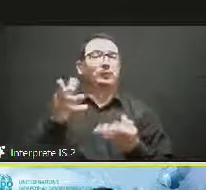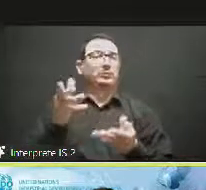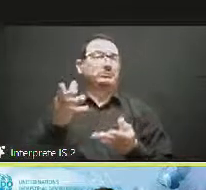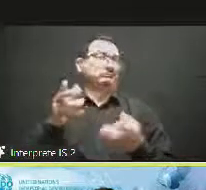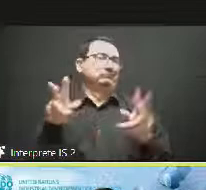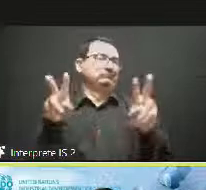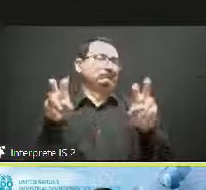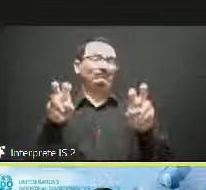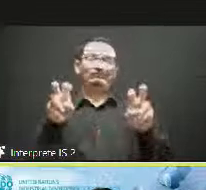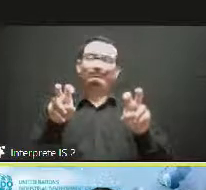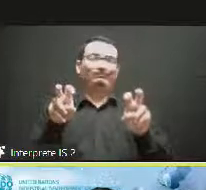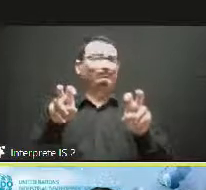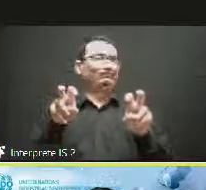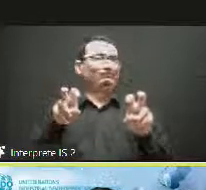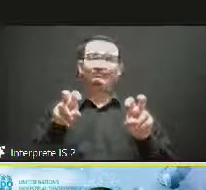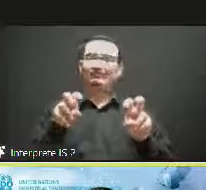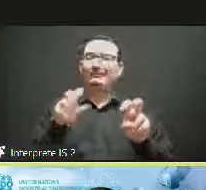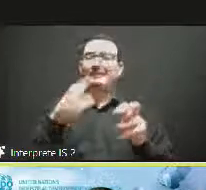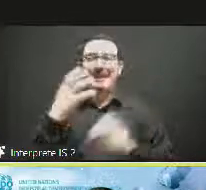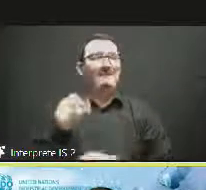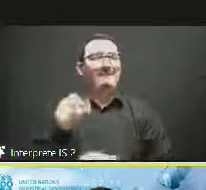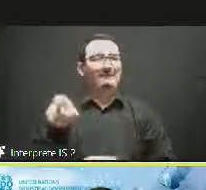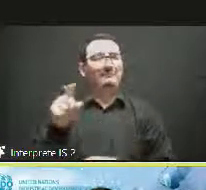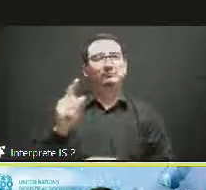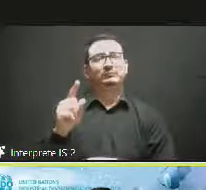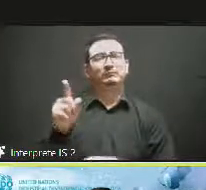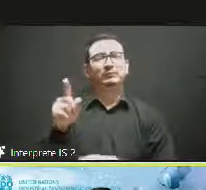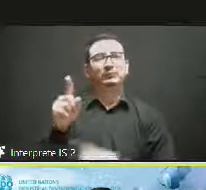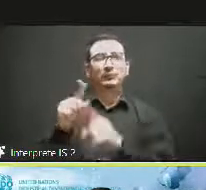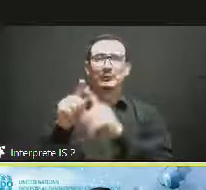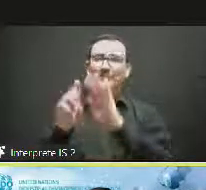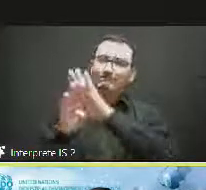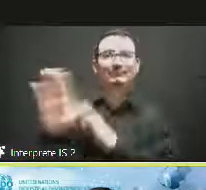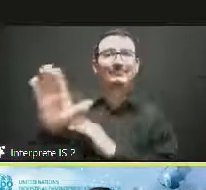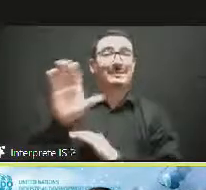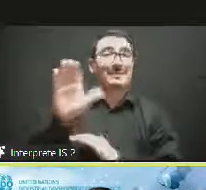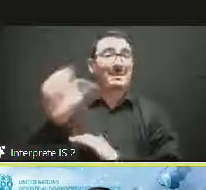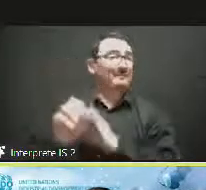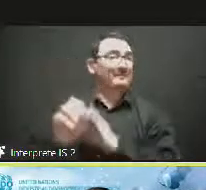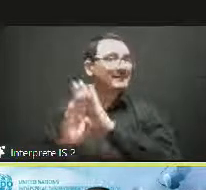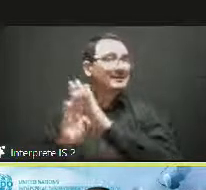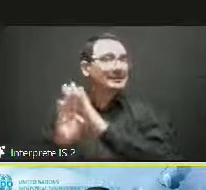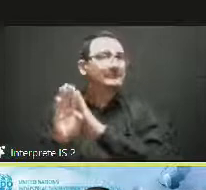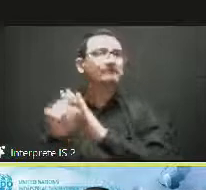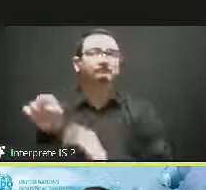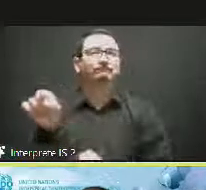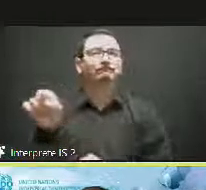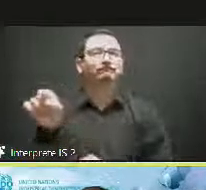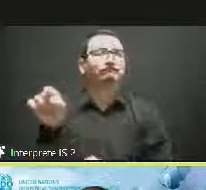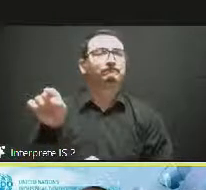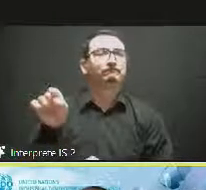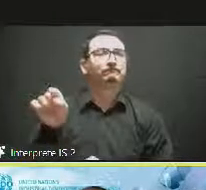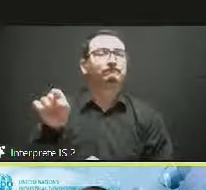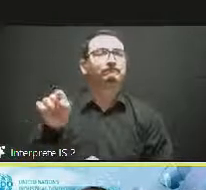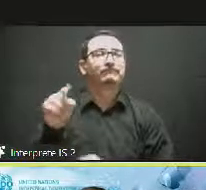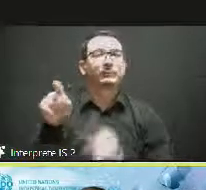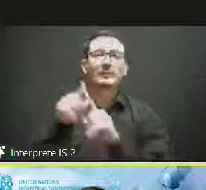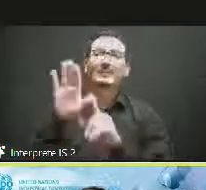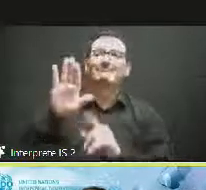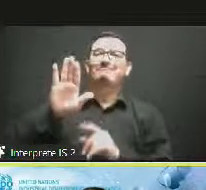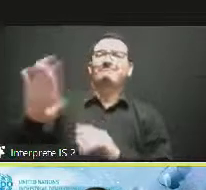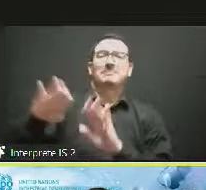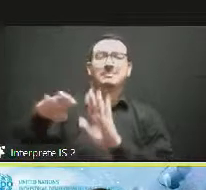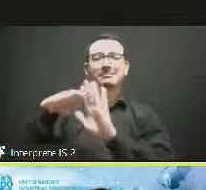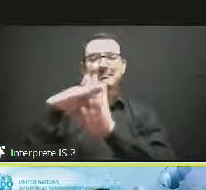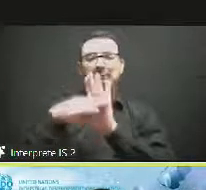regulatory framework, particularly regarding standards and regulations. This can also help